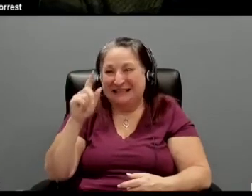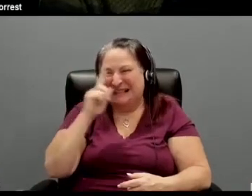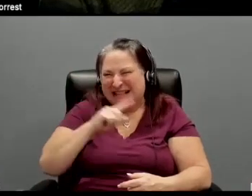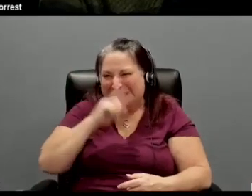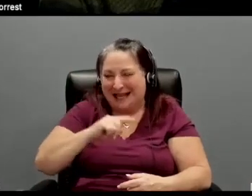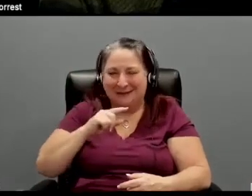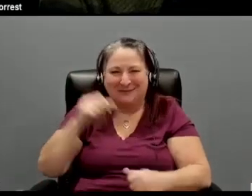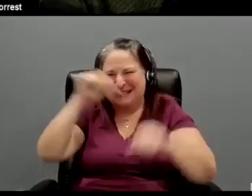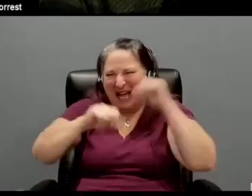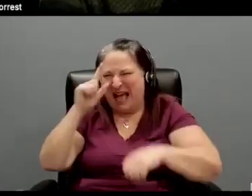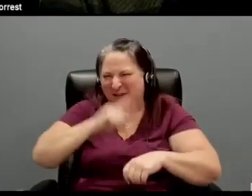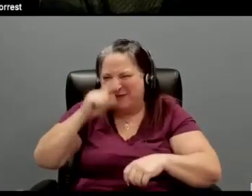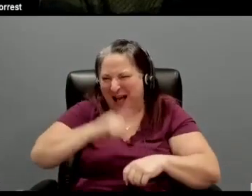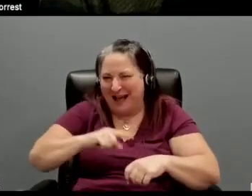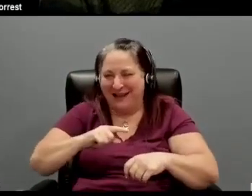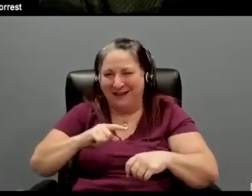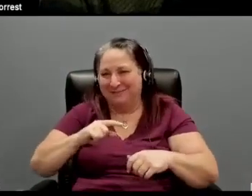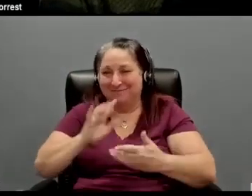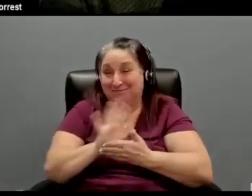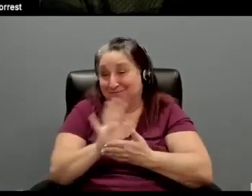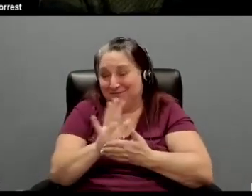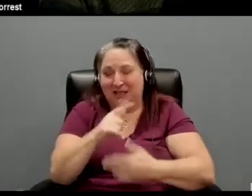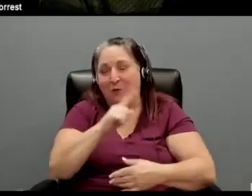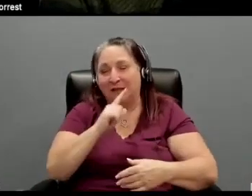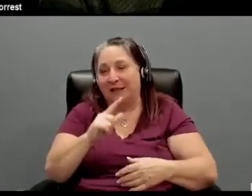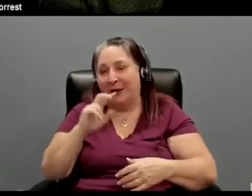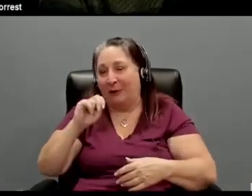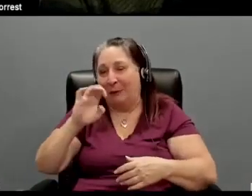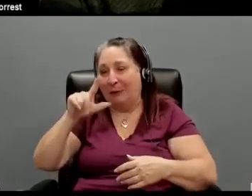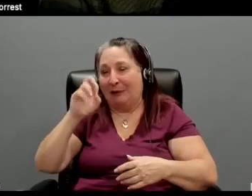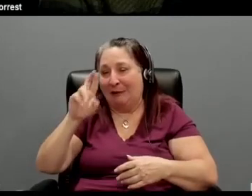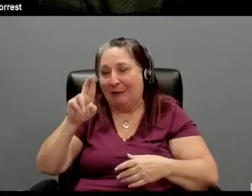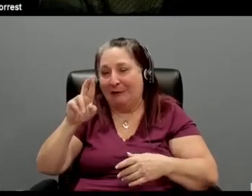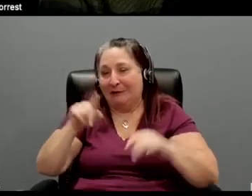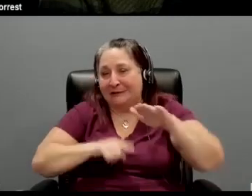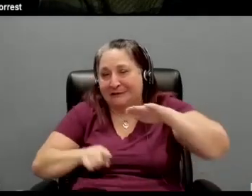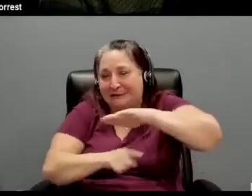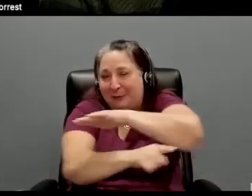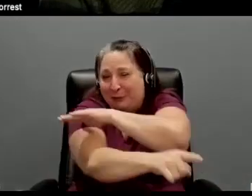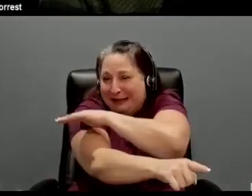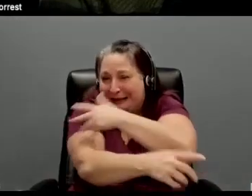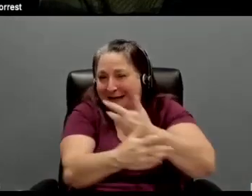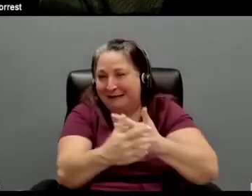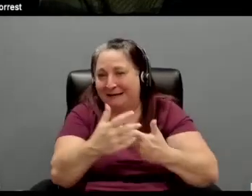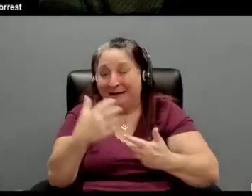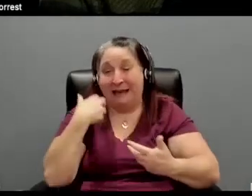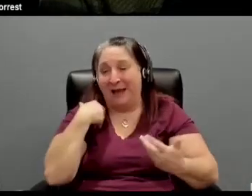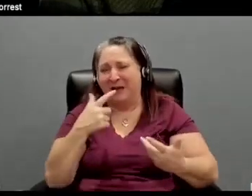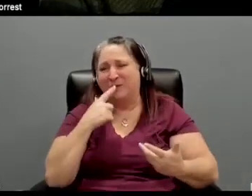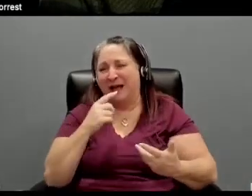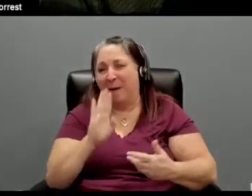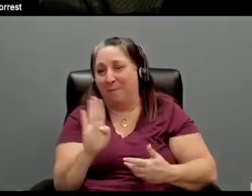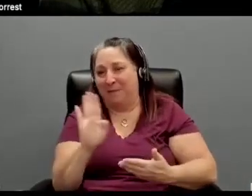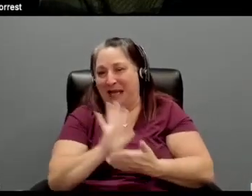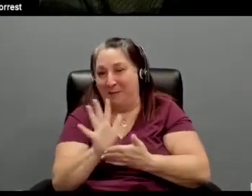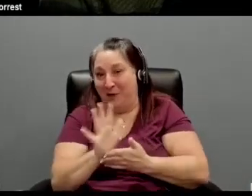was like a nuclear submarine captain. And, you know, that, you know, it was sort of, it was a B movie, but Barry really brought